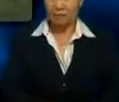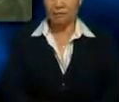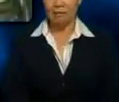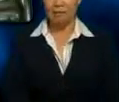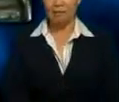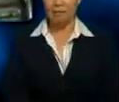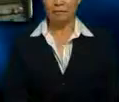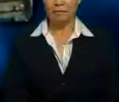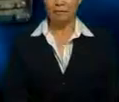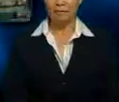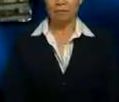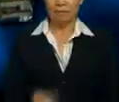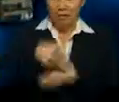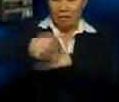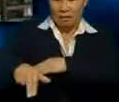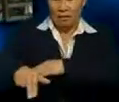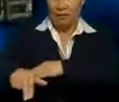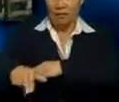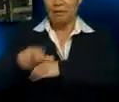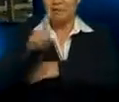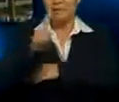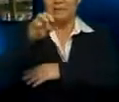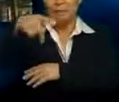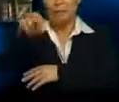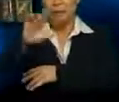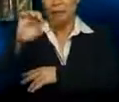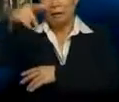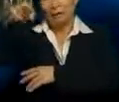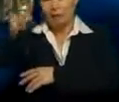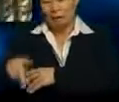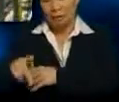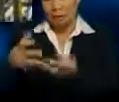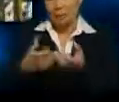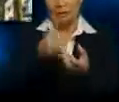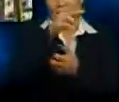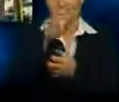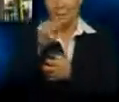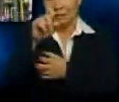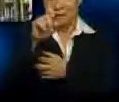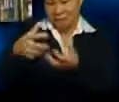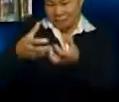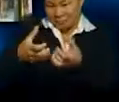is conveyed to the depericupper, where the kernels will be separated from the fibre of the mesocarp.